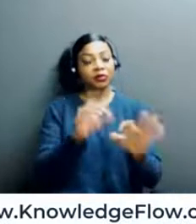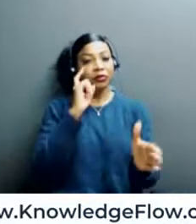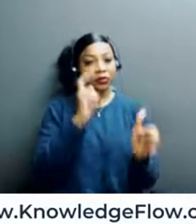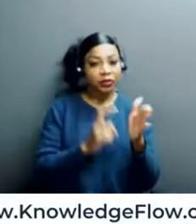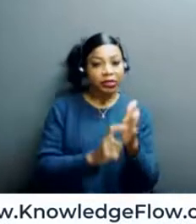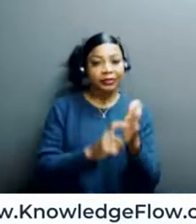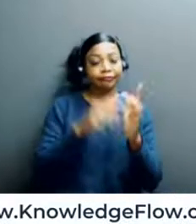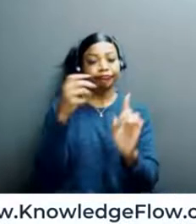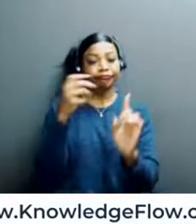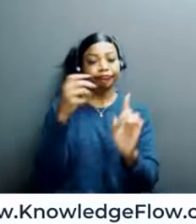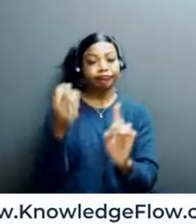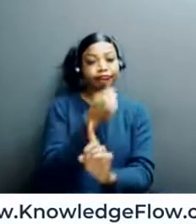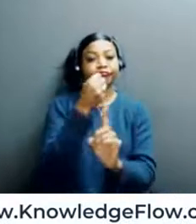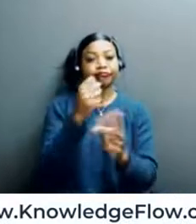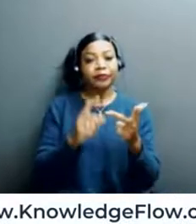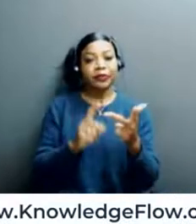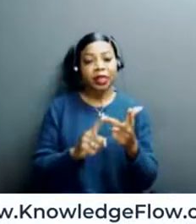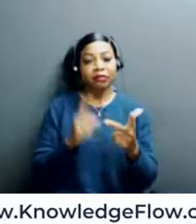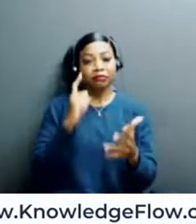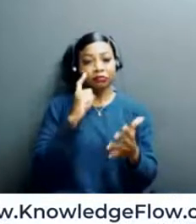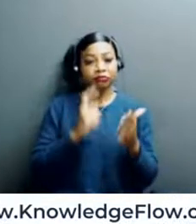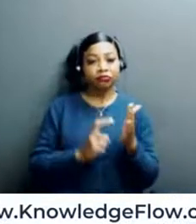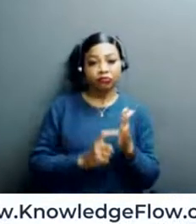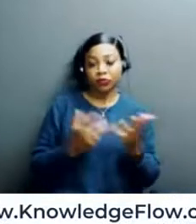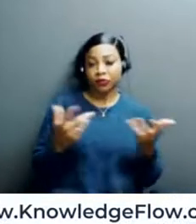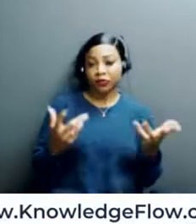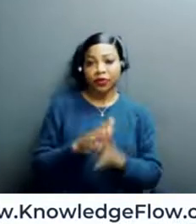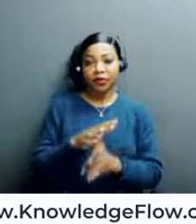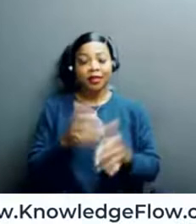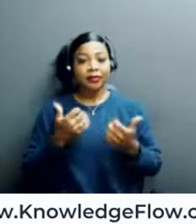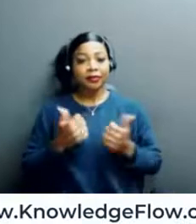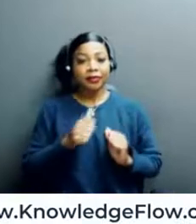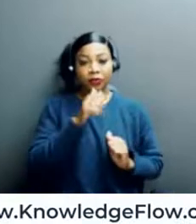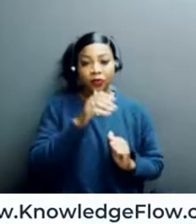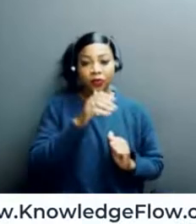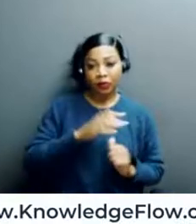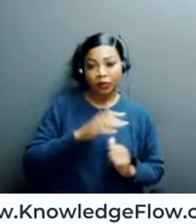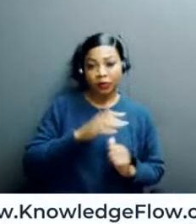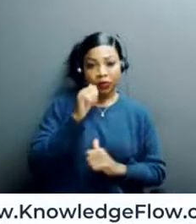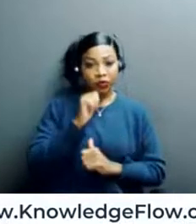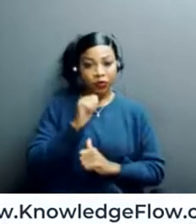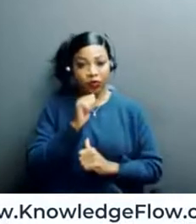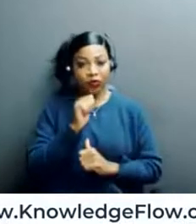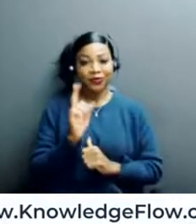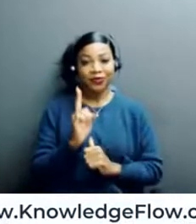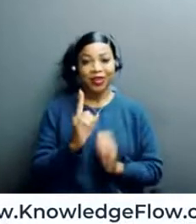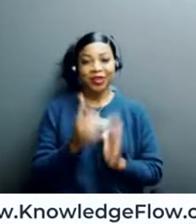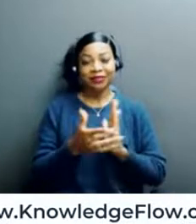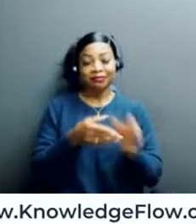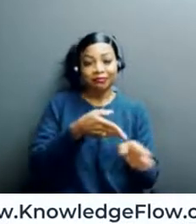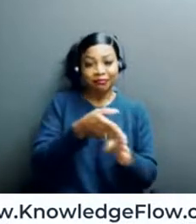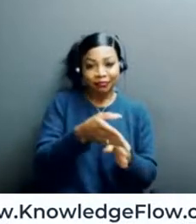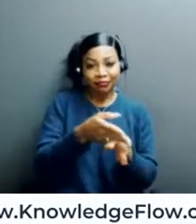and achieving and acknowledging the efforts of women and girls in the security and tech sector. And with regards to